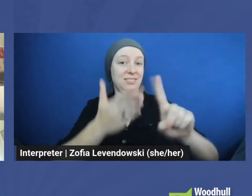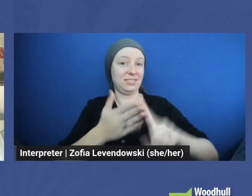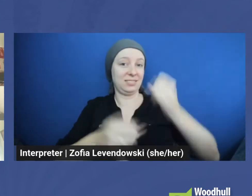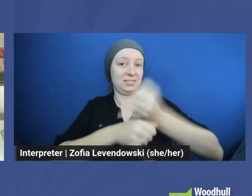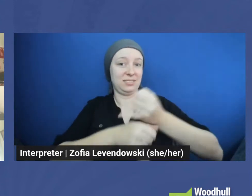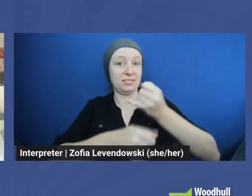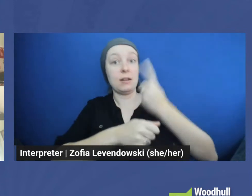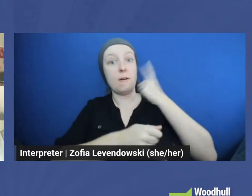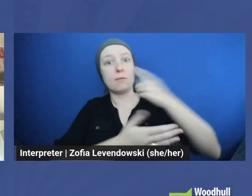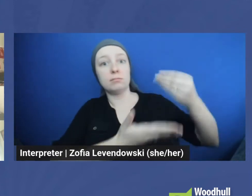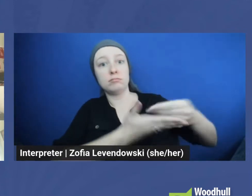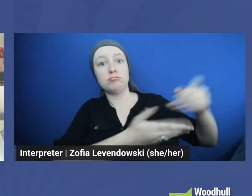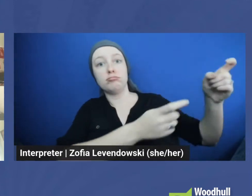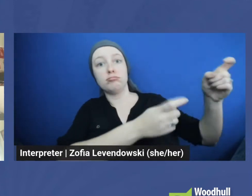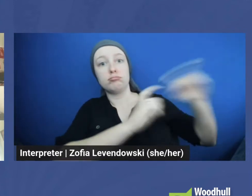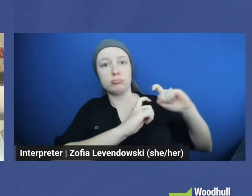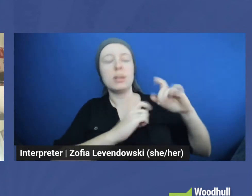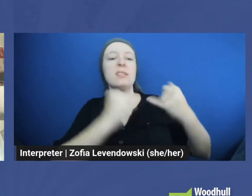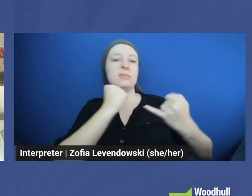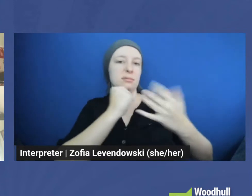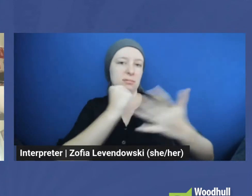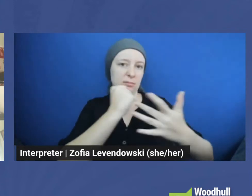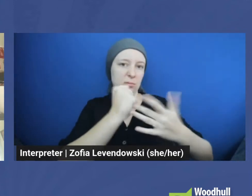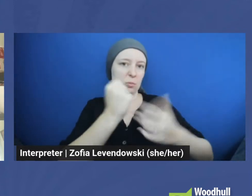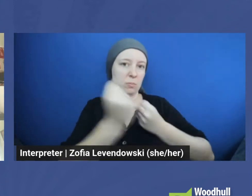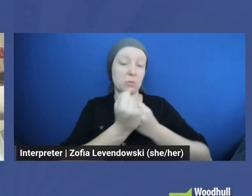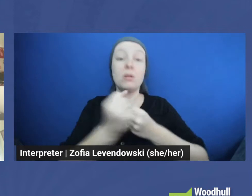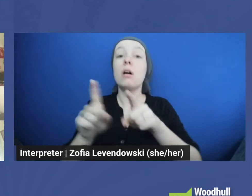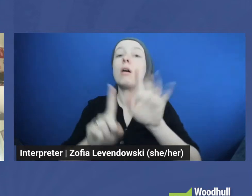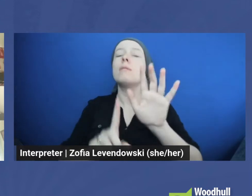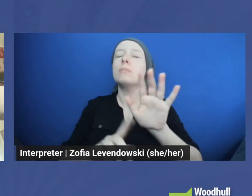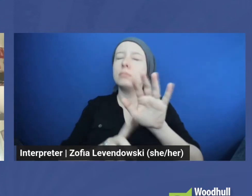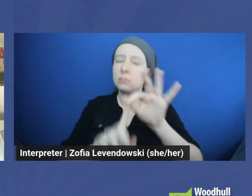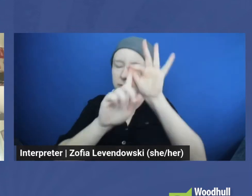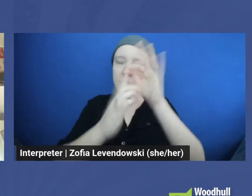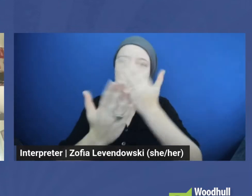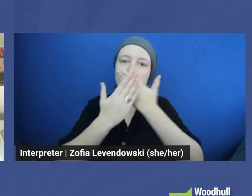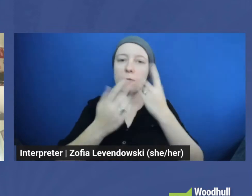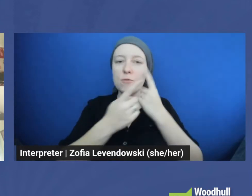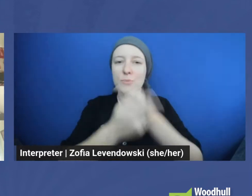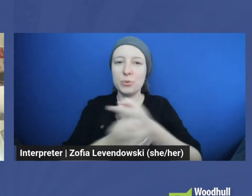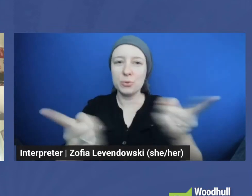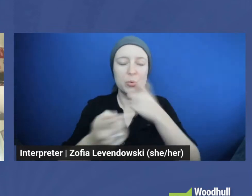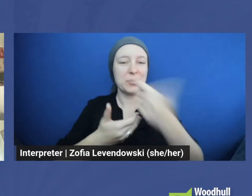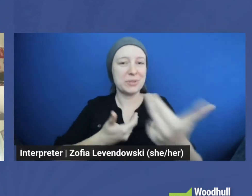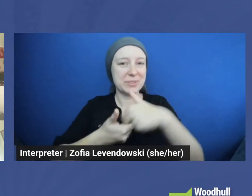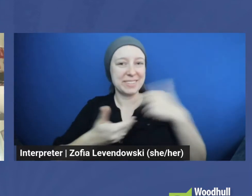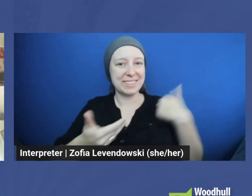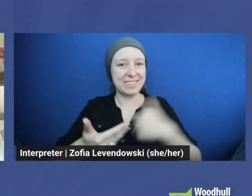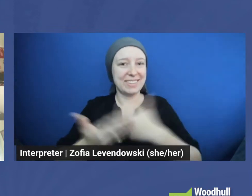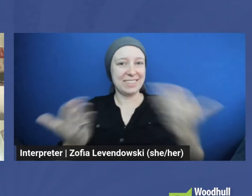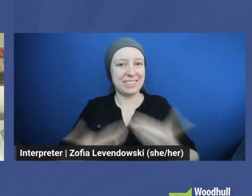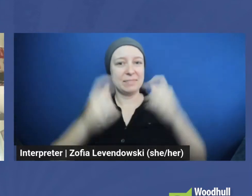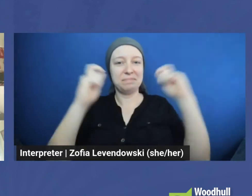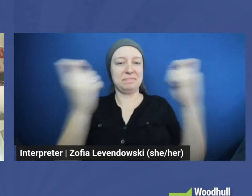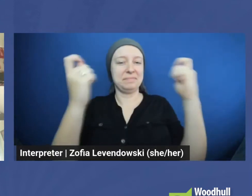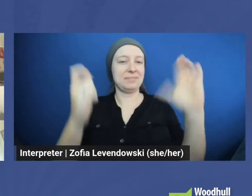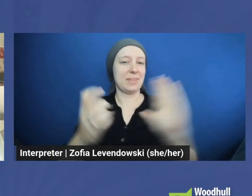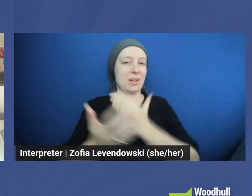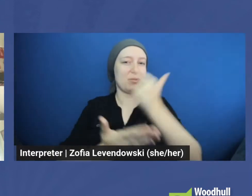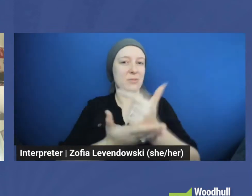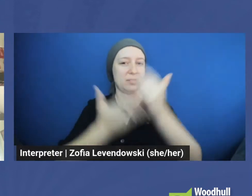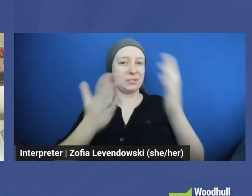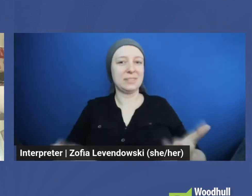and technical support. And of course, we're especially thankful to all of you at home for joining us today to celebrate our graduates. Thank you.